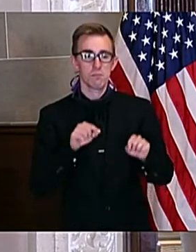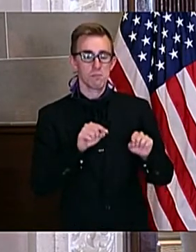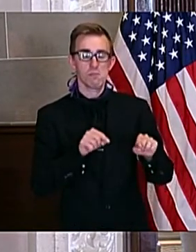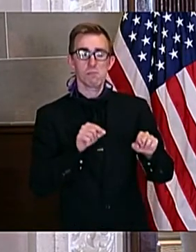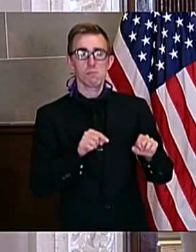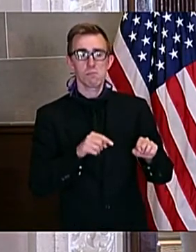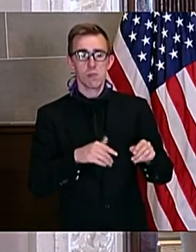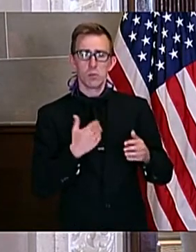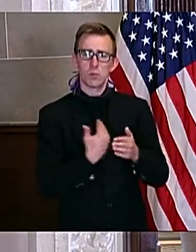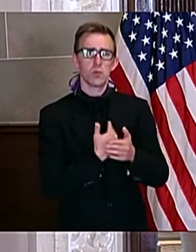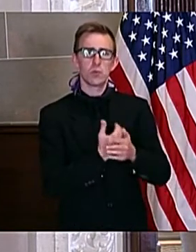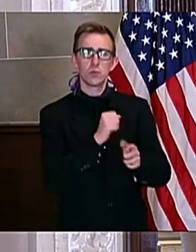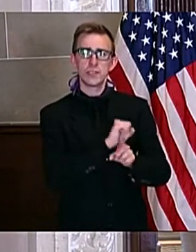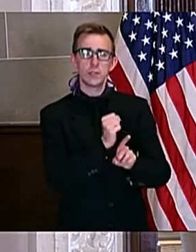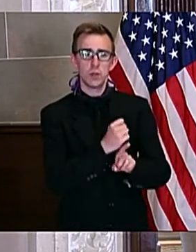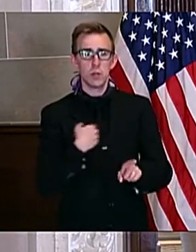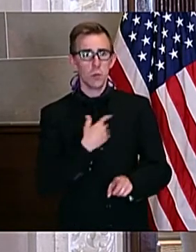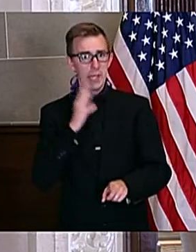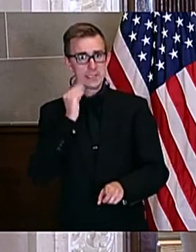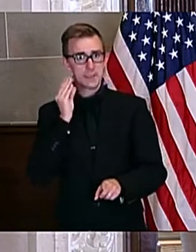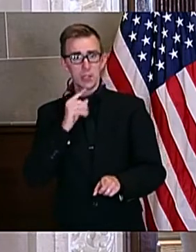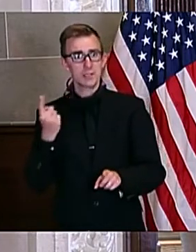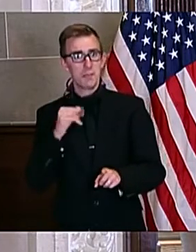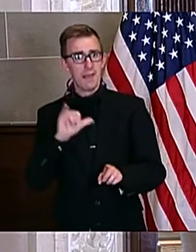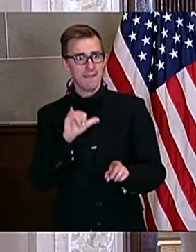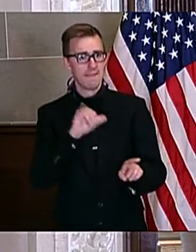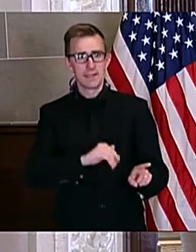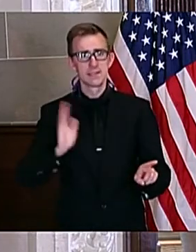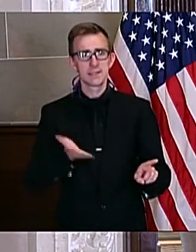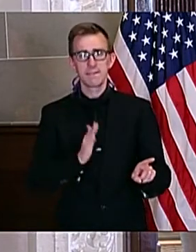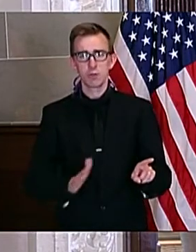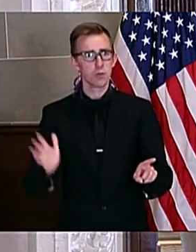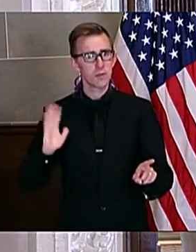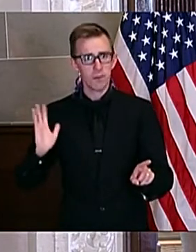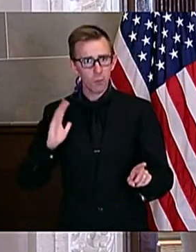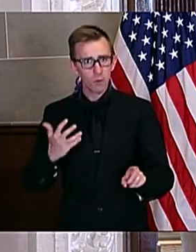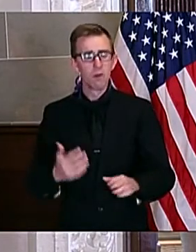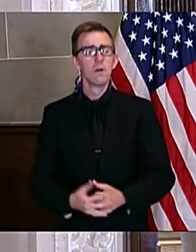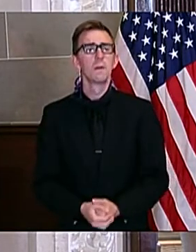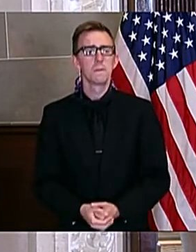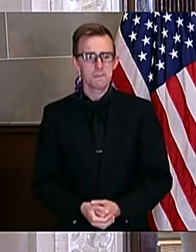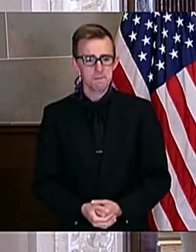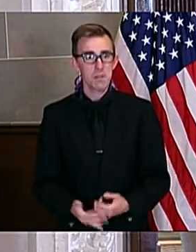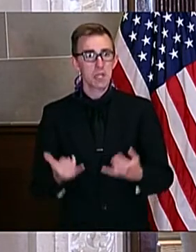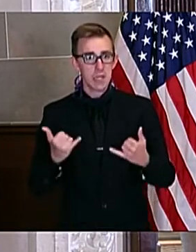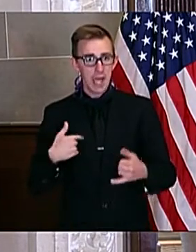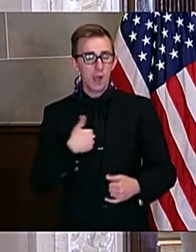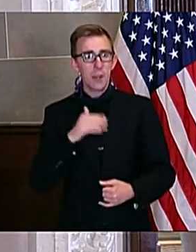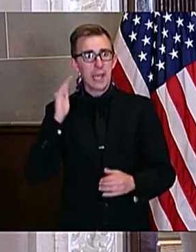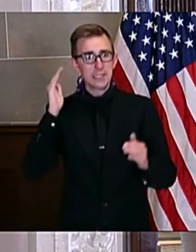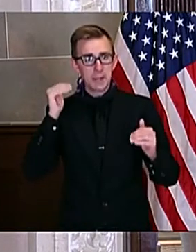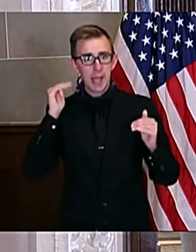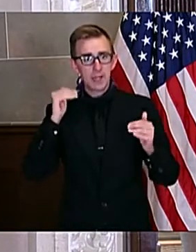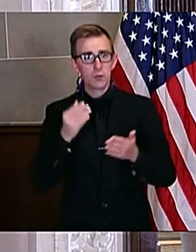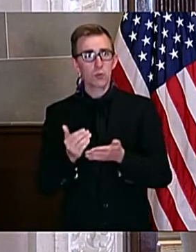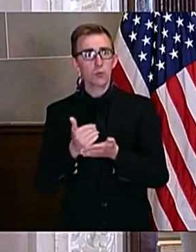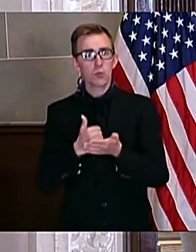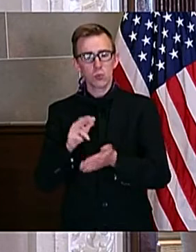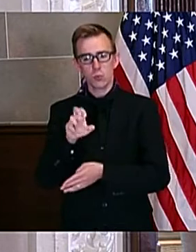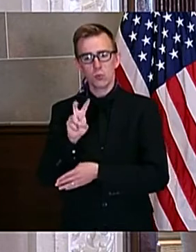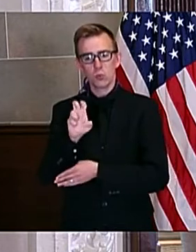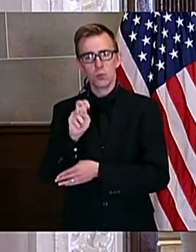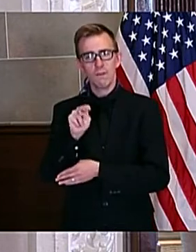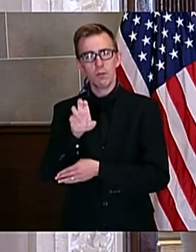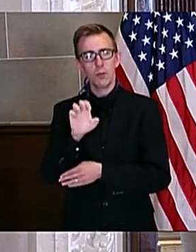we have ever experienced before. We are now expecting significant revenue declines,